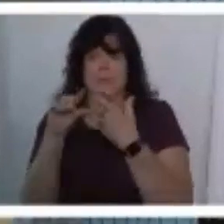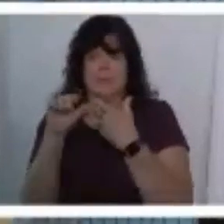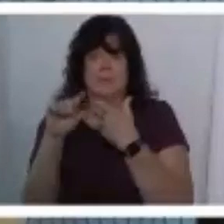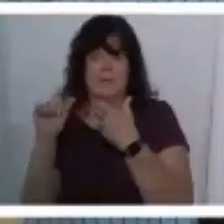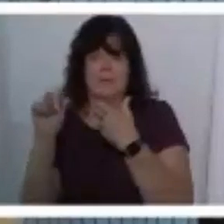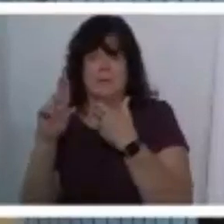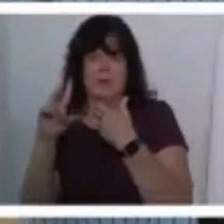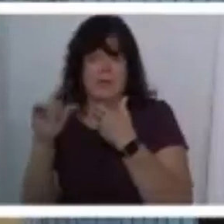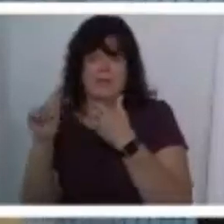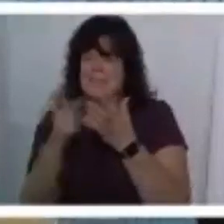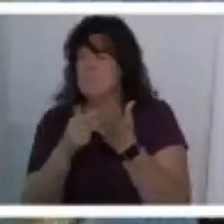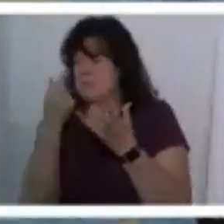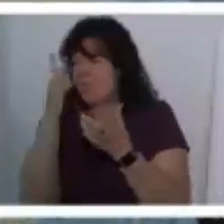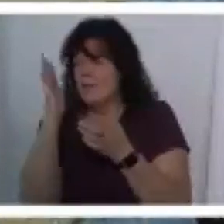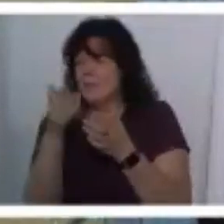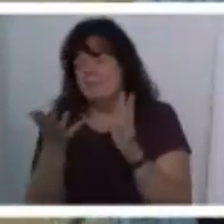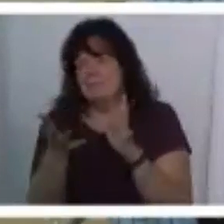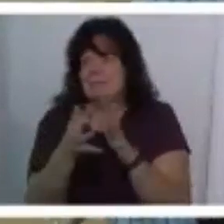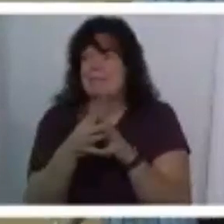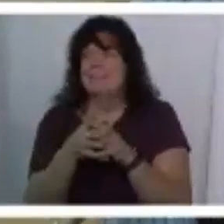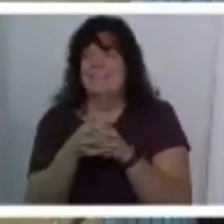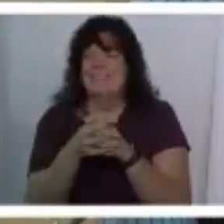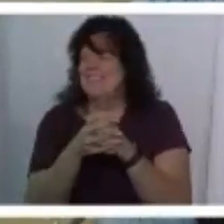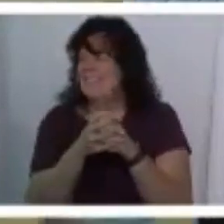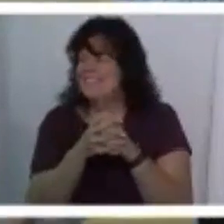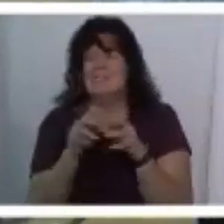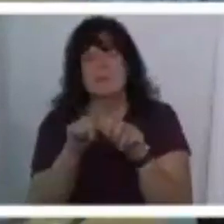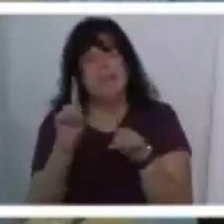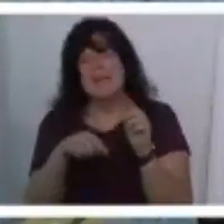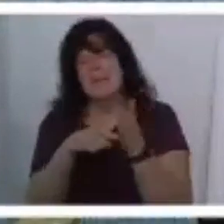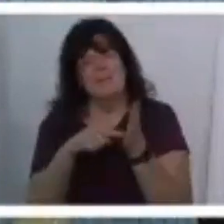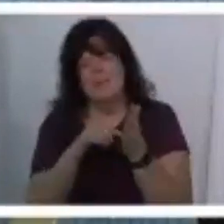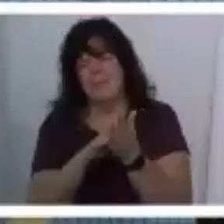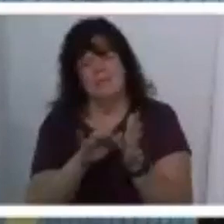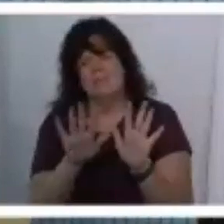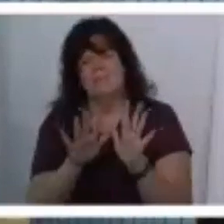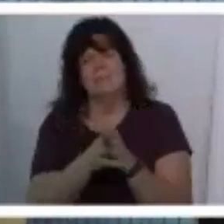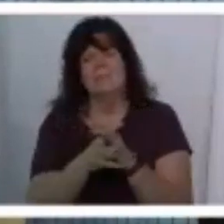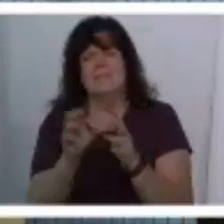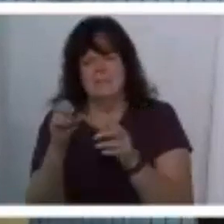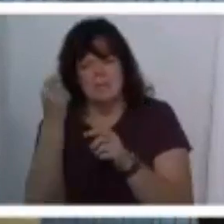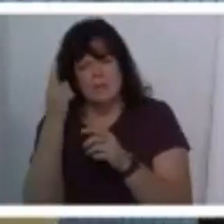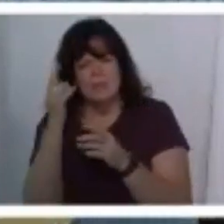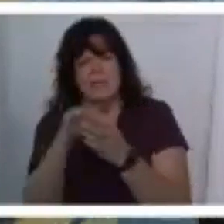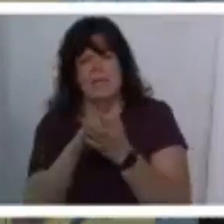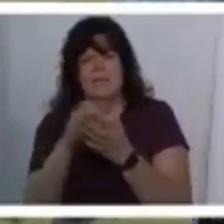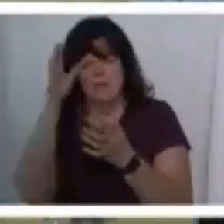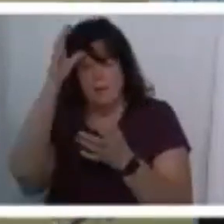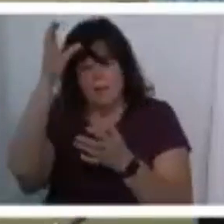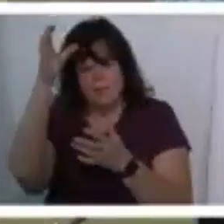or at least sometimes i think i would um but i can't afford that so i understand the concept